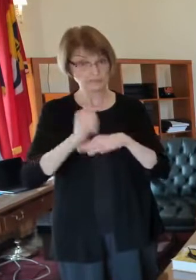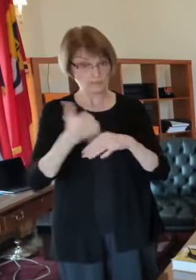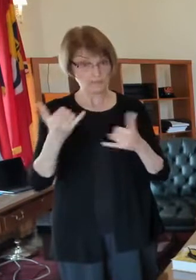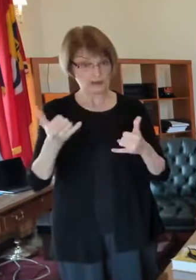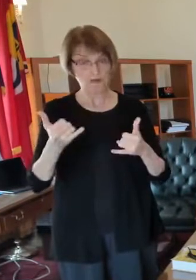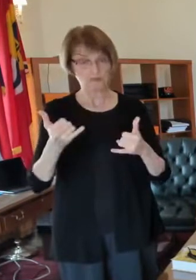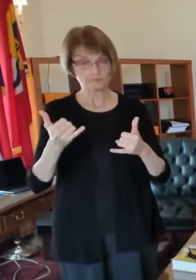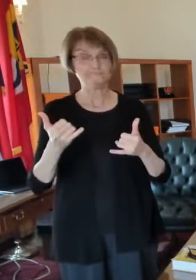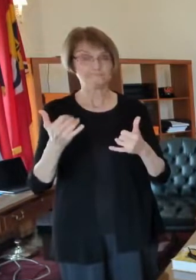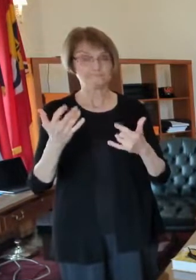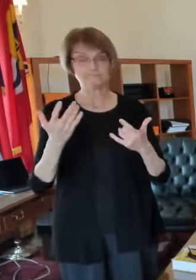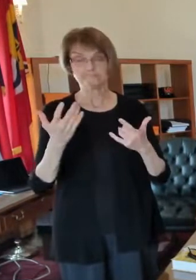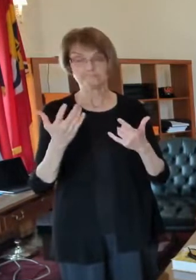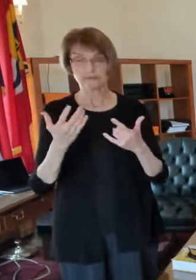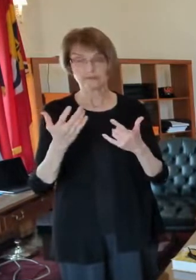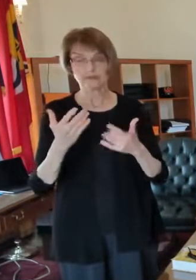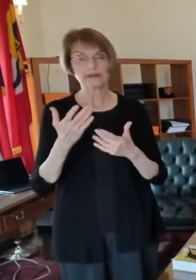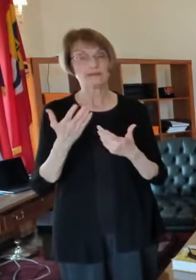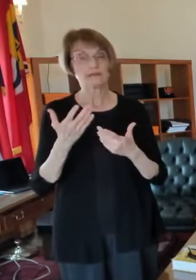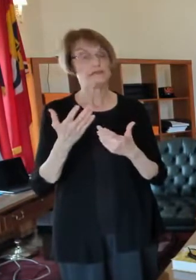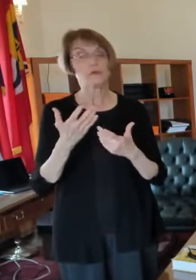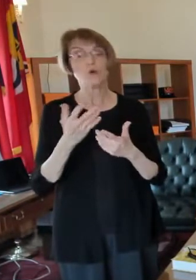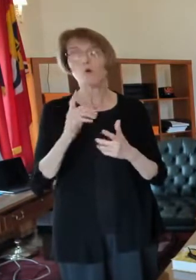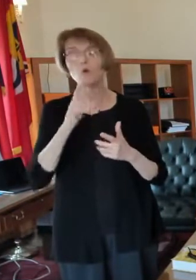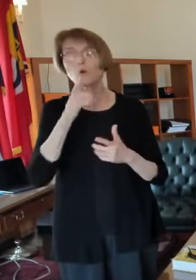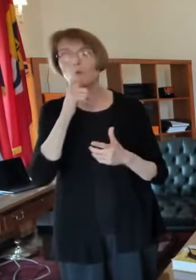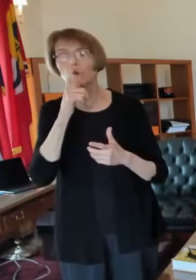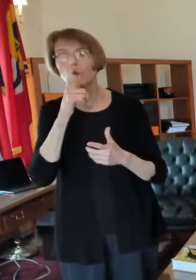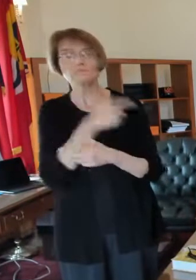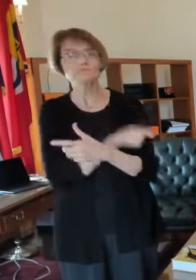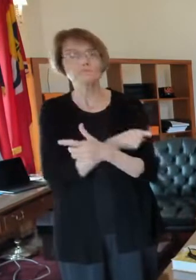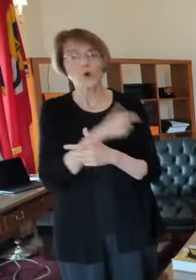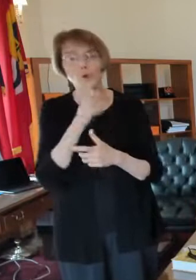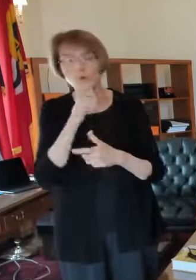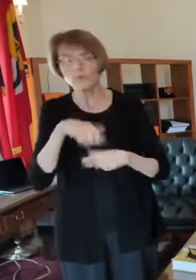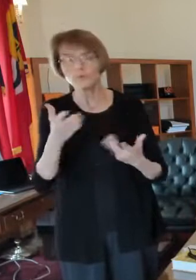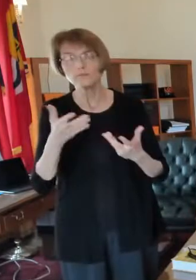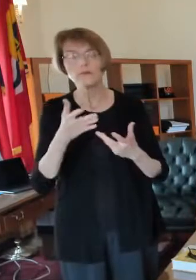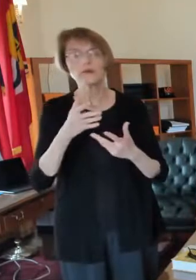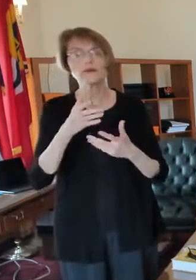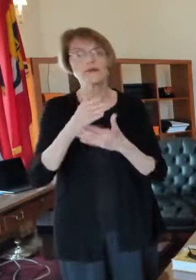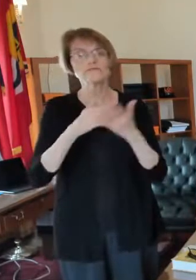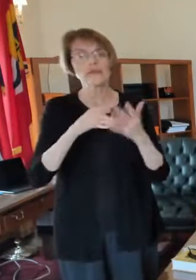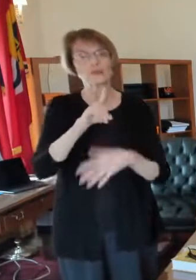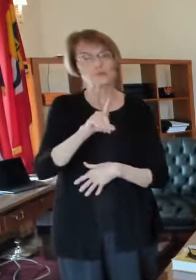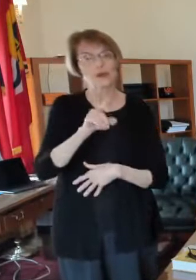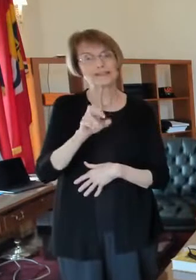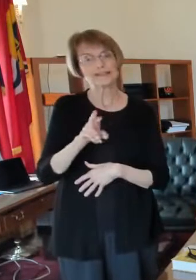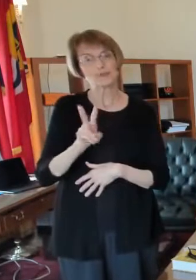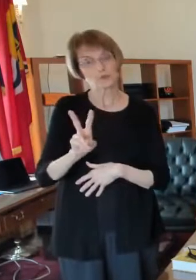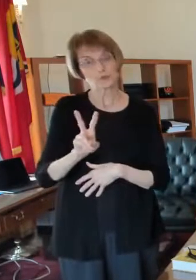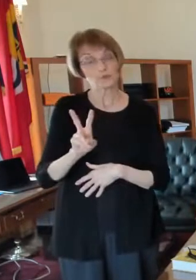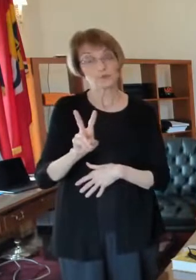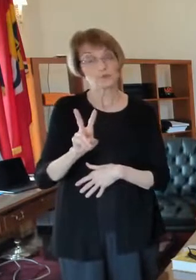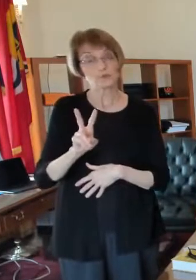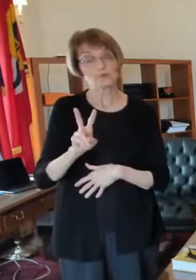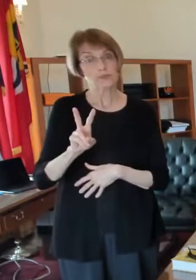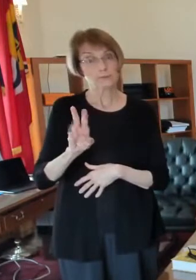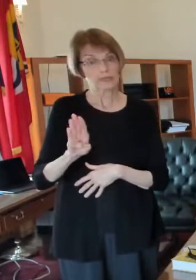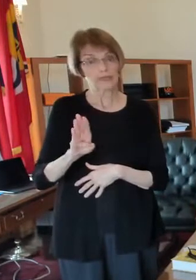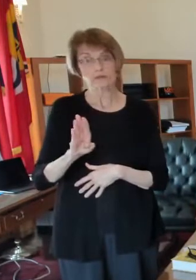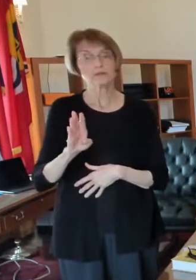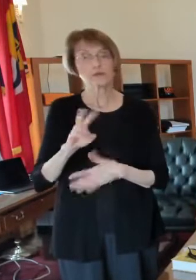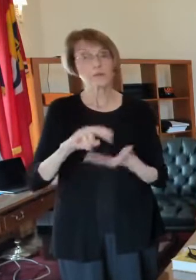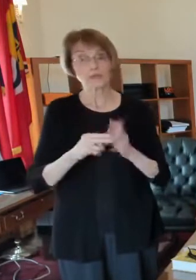phase one b tier two eligibility that we are which means either a health care worker um